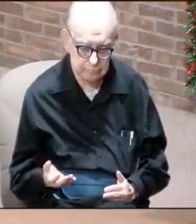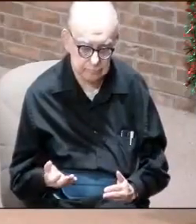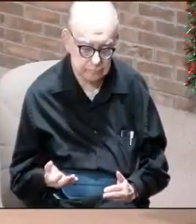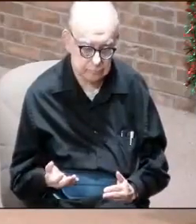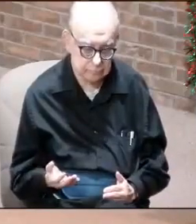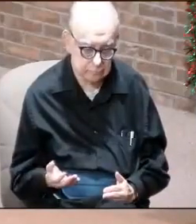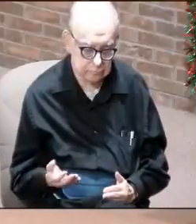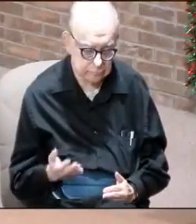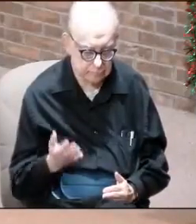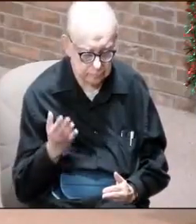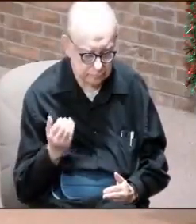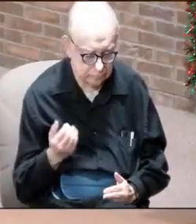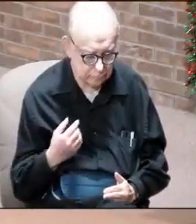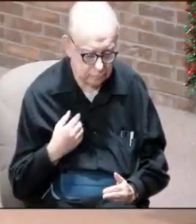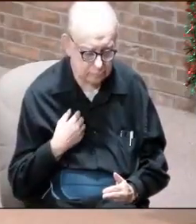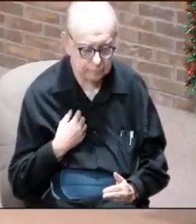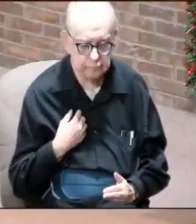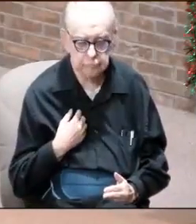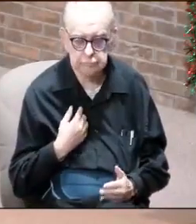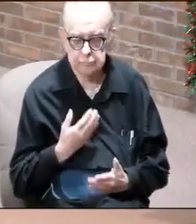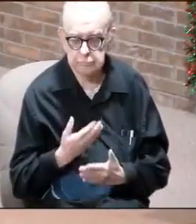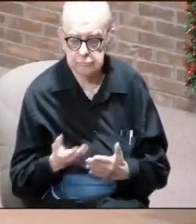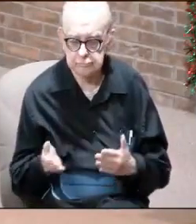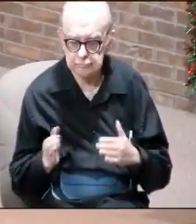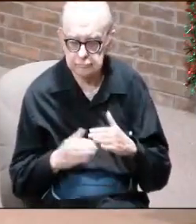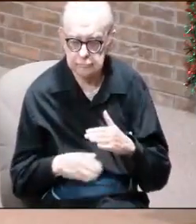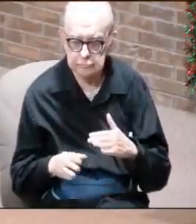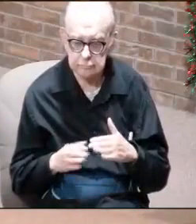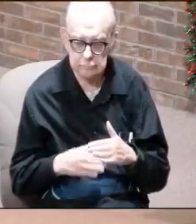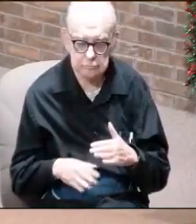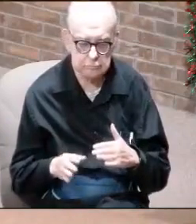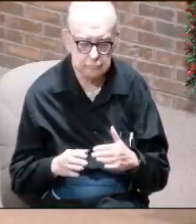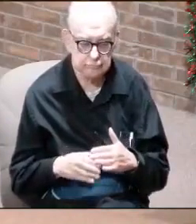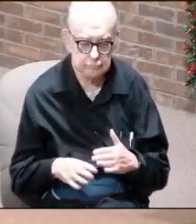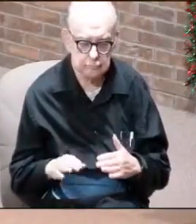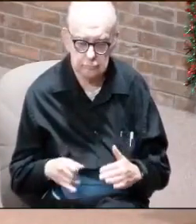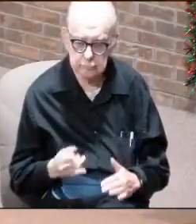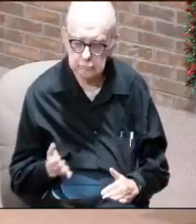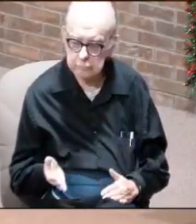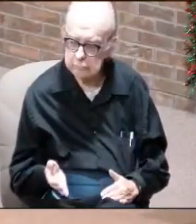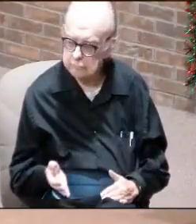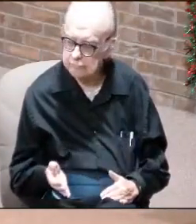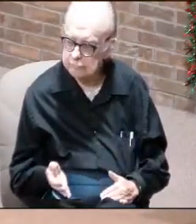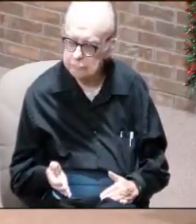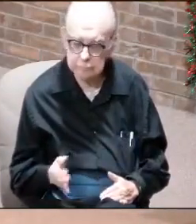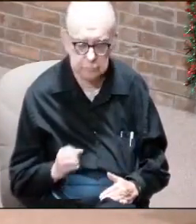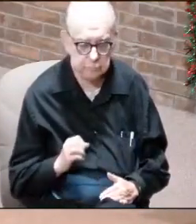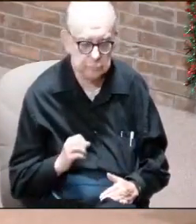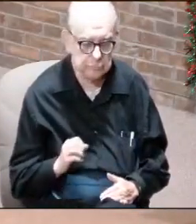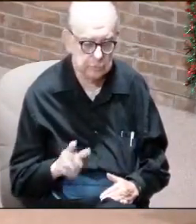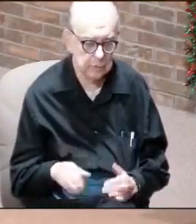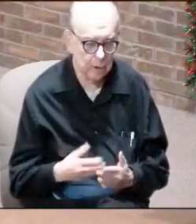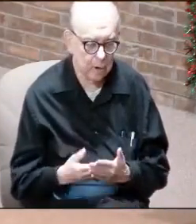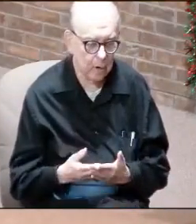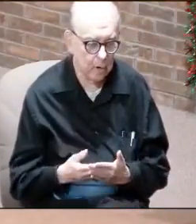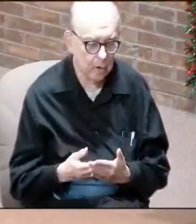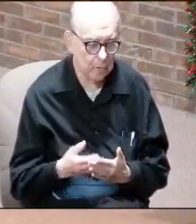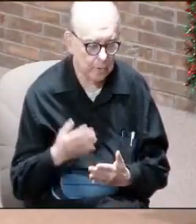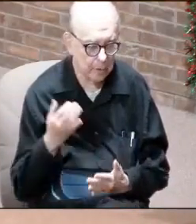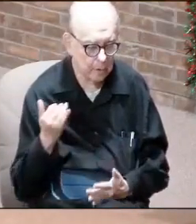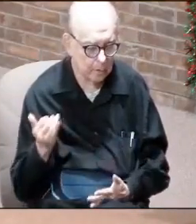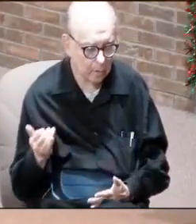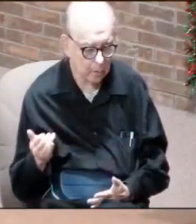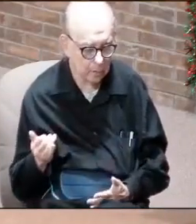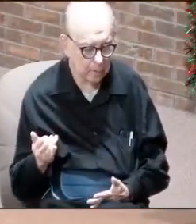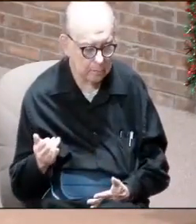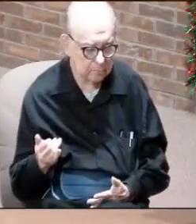wiped away and everything underneath of it is just as Jonathan had painted. It's all going to be gold out of